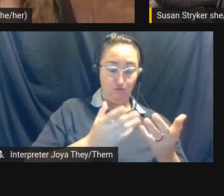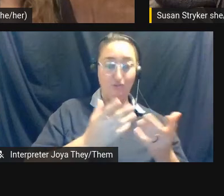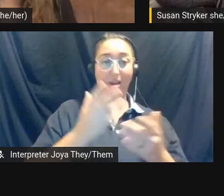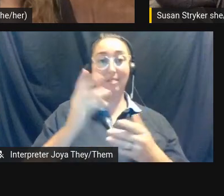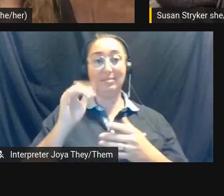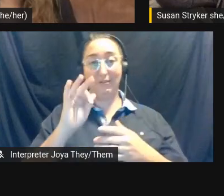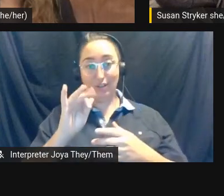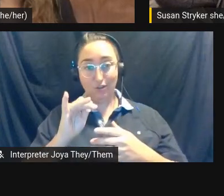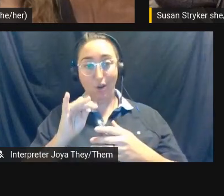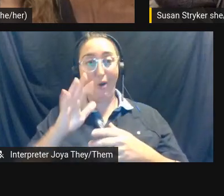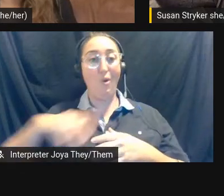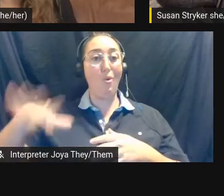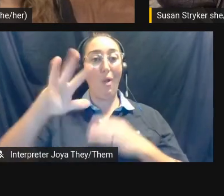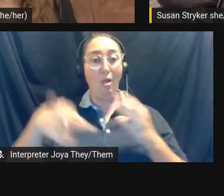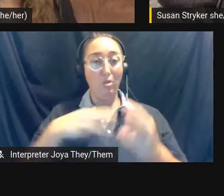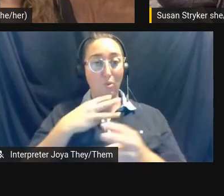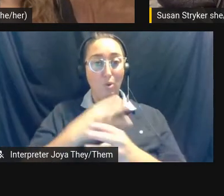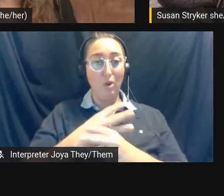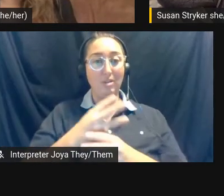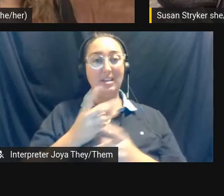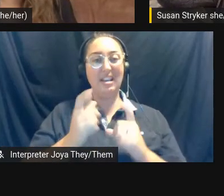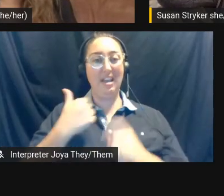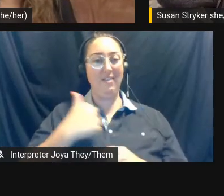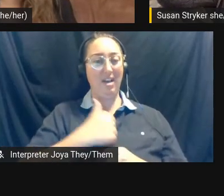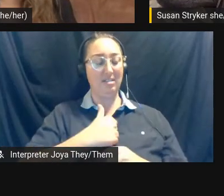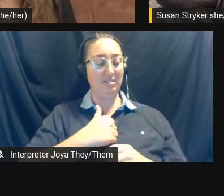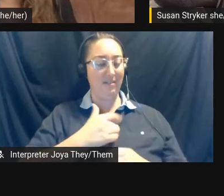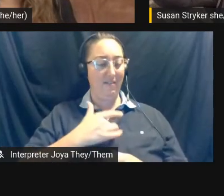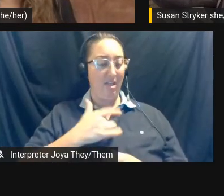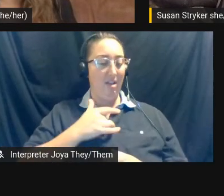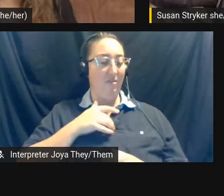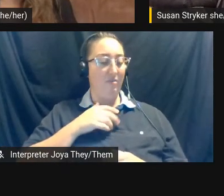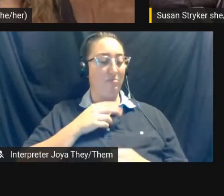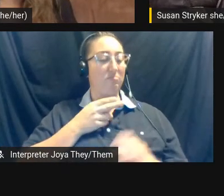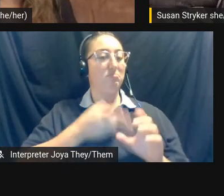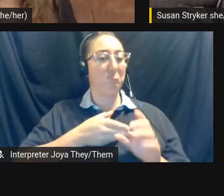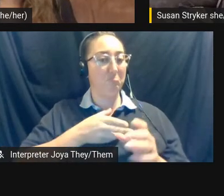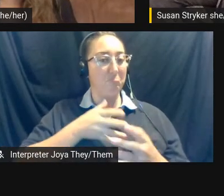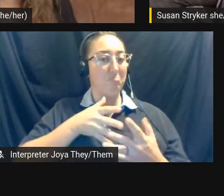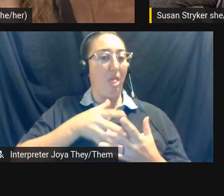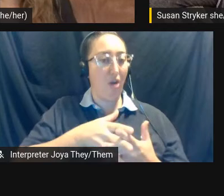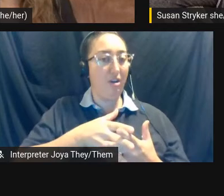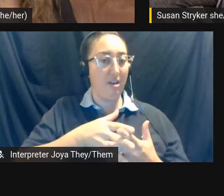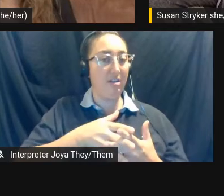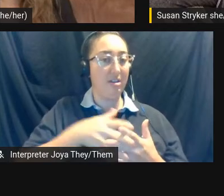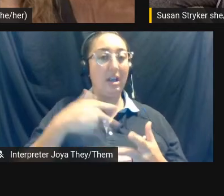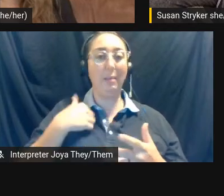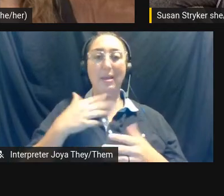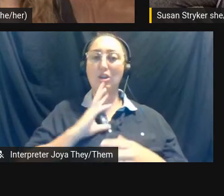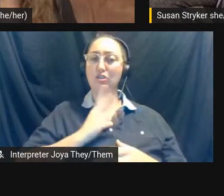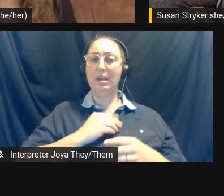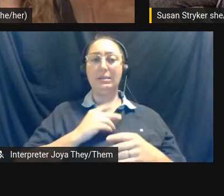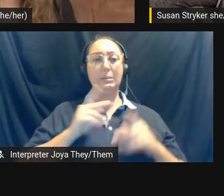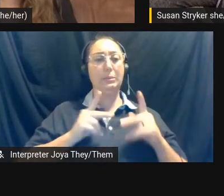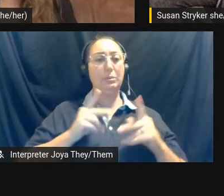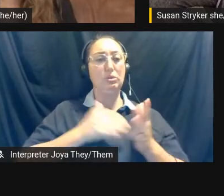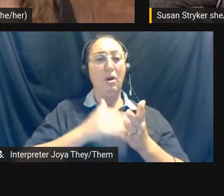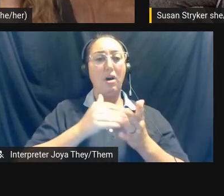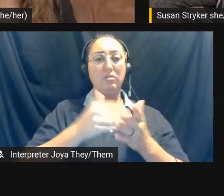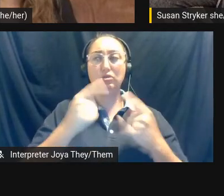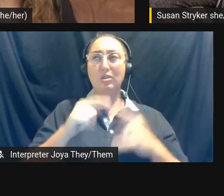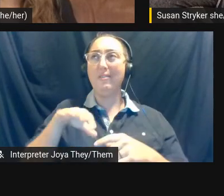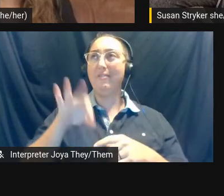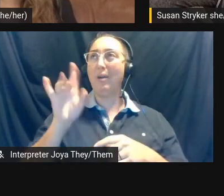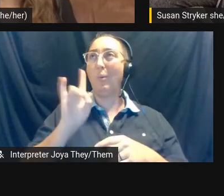a sense of belonging and place. I think as trans people so often we're trying to find where we fit.